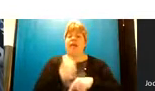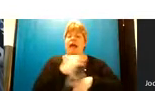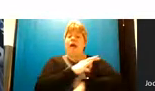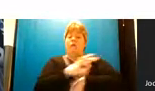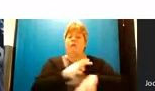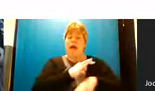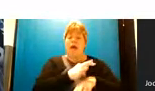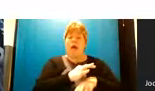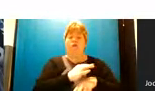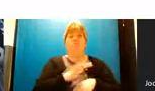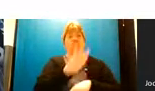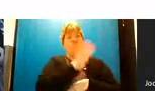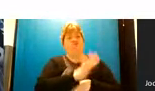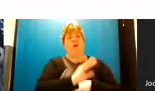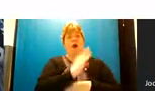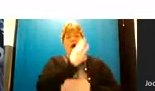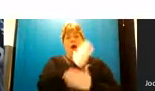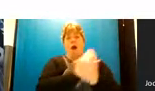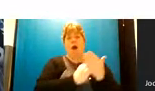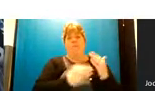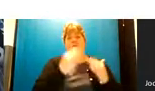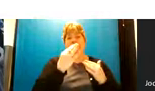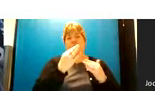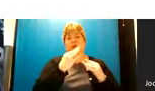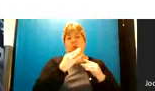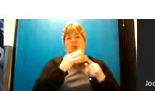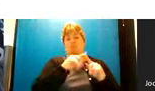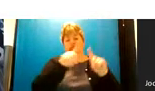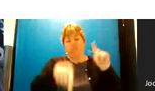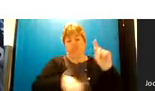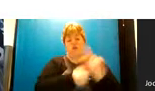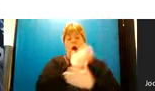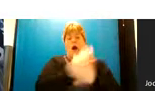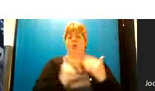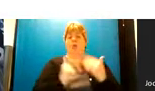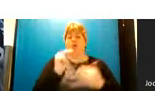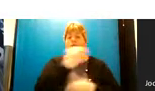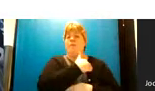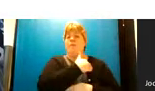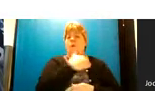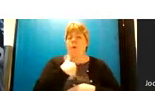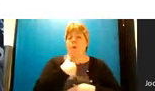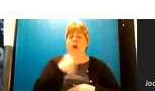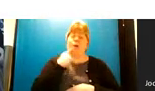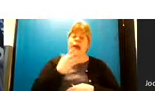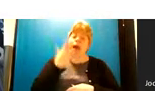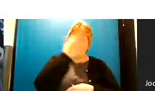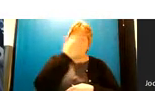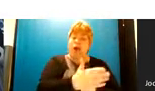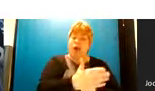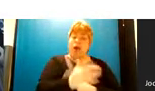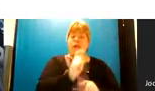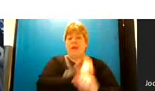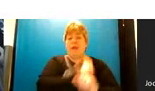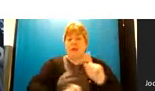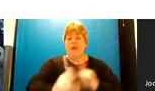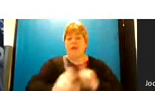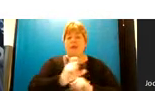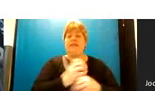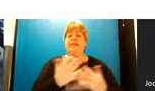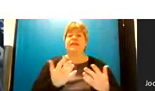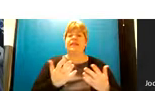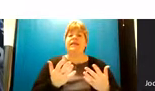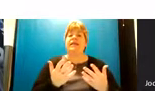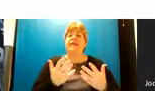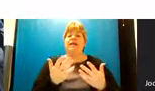between about the hours of 4 30 p.m and 12 30 a.m and it's somewhere that people can go um in the community it's run by